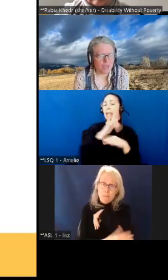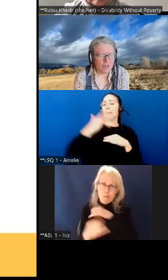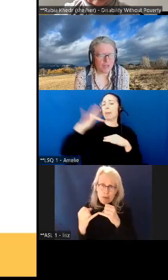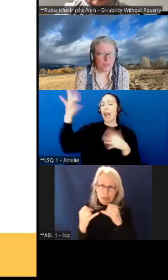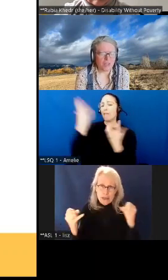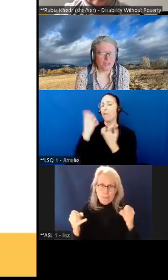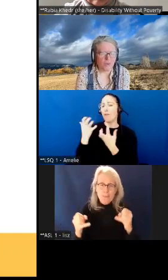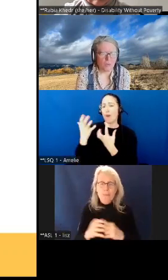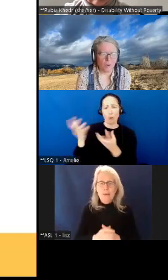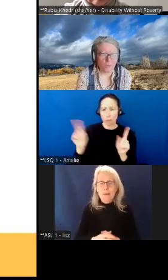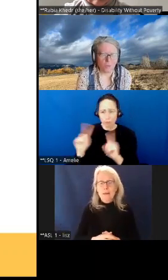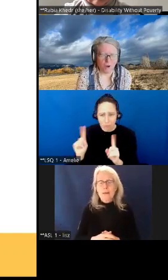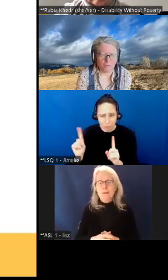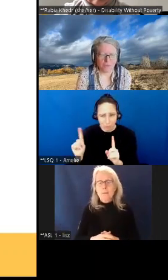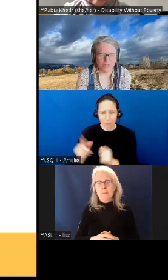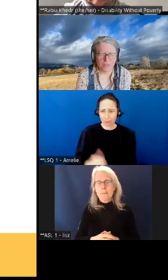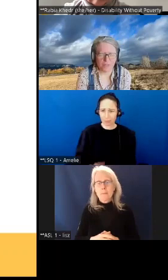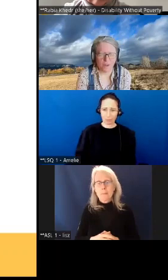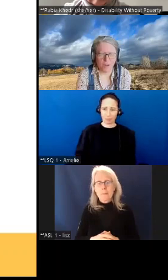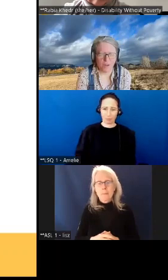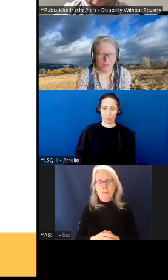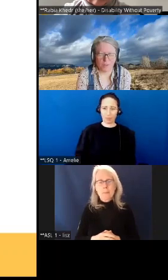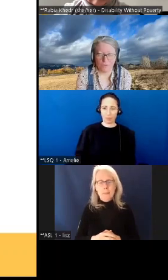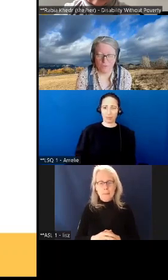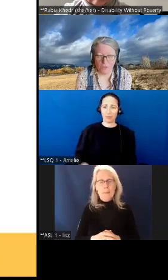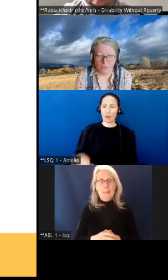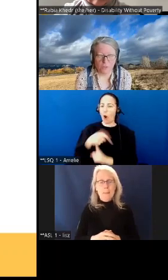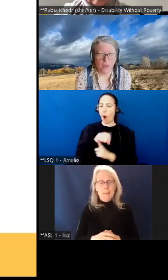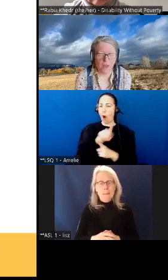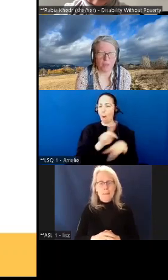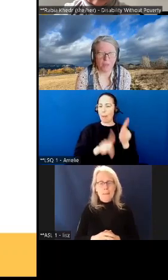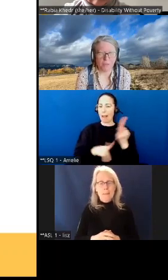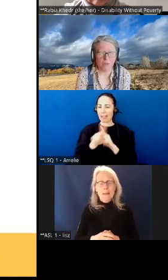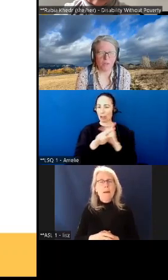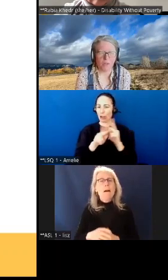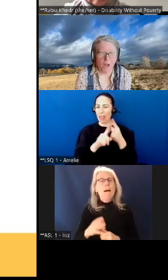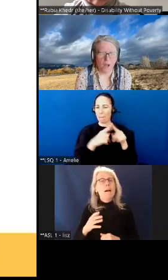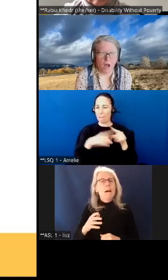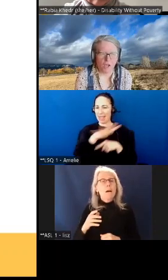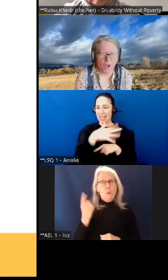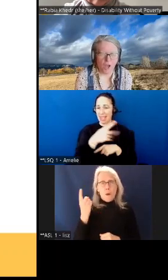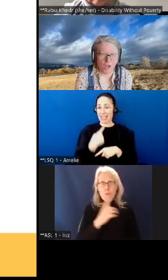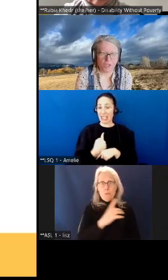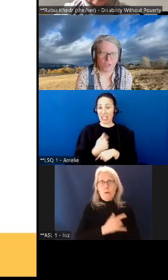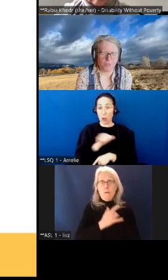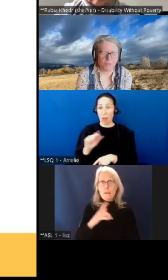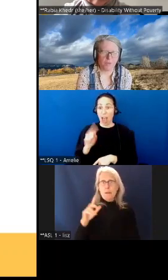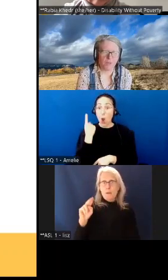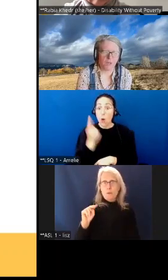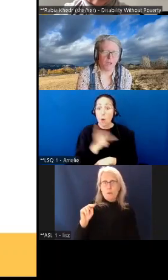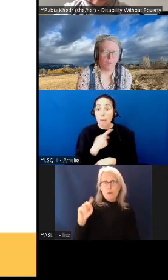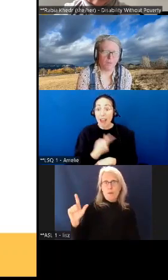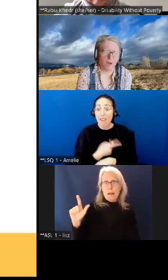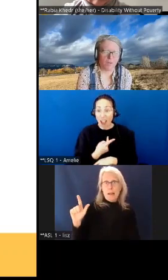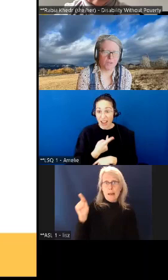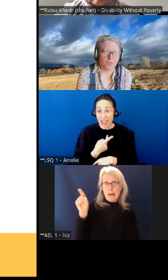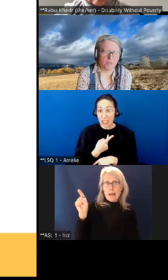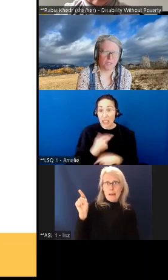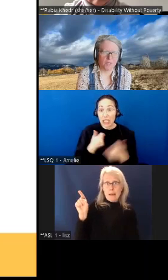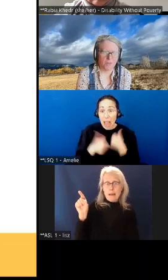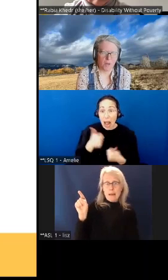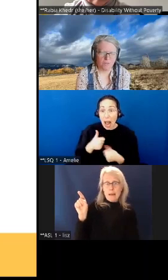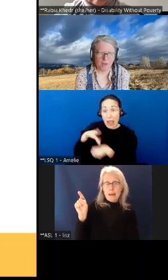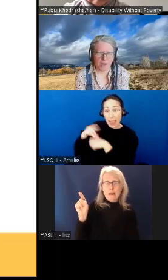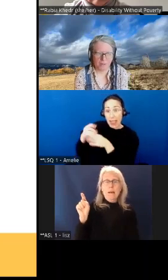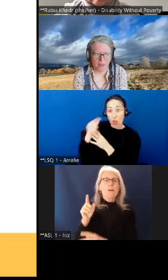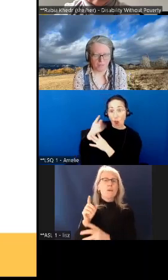at maytree there's only one province um newfoundland where people are not people um on